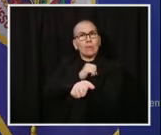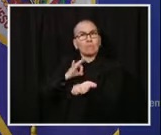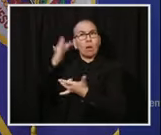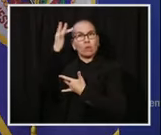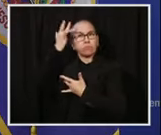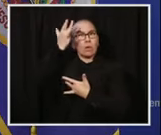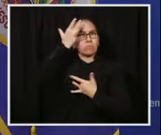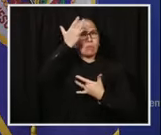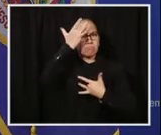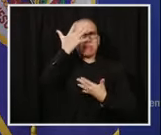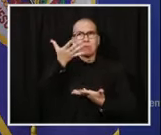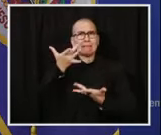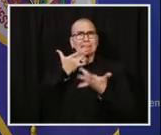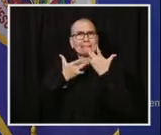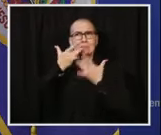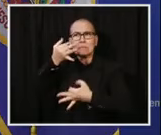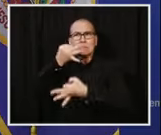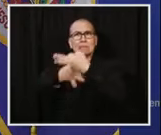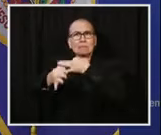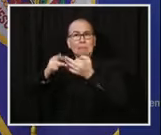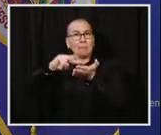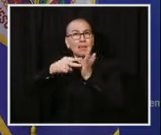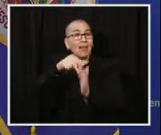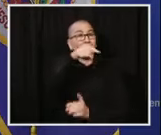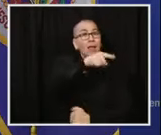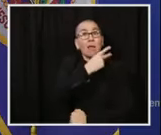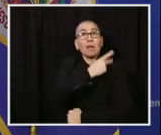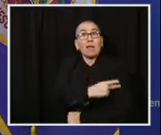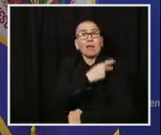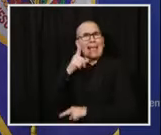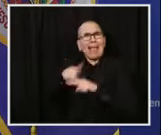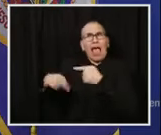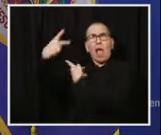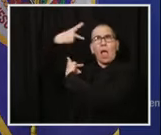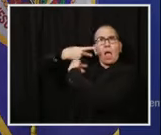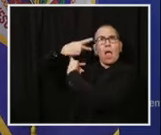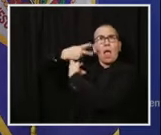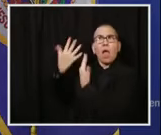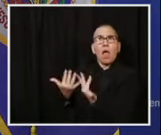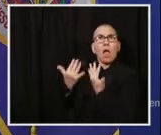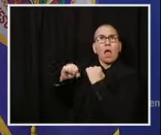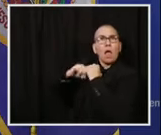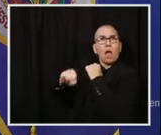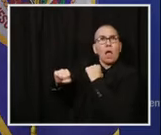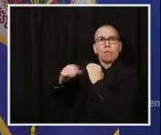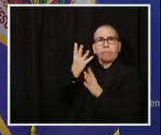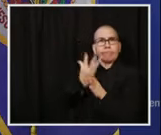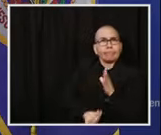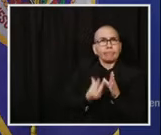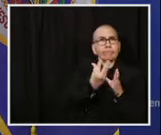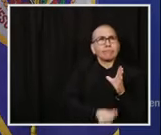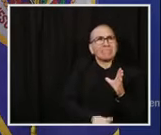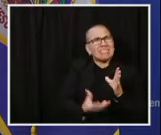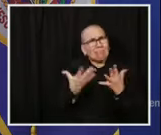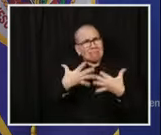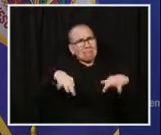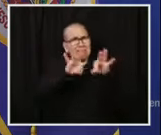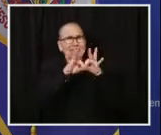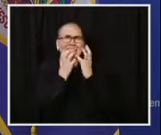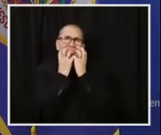on our private sector partners that care deeply about their residents and their neighbors. It's their families who are there, living there.